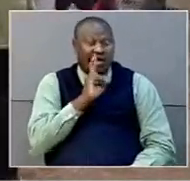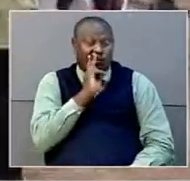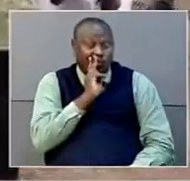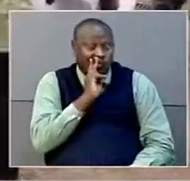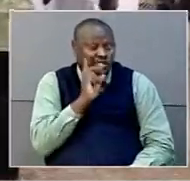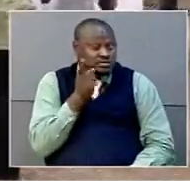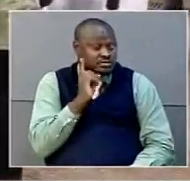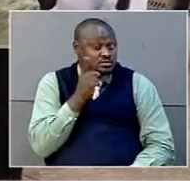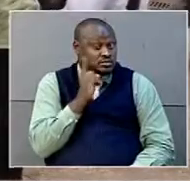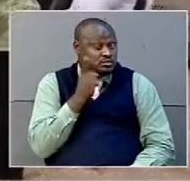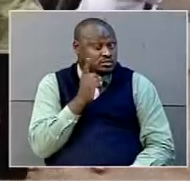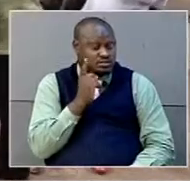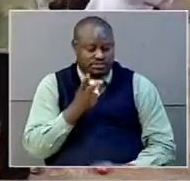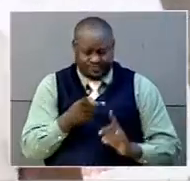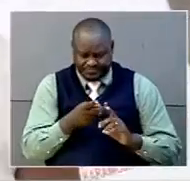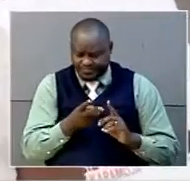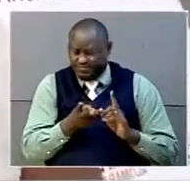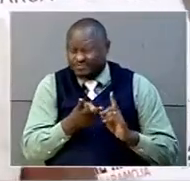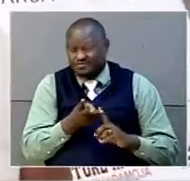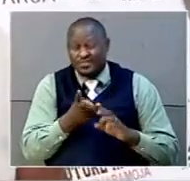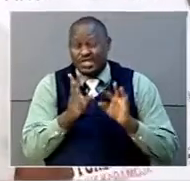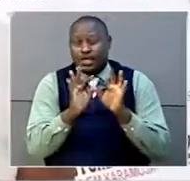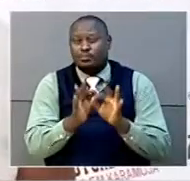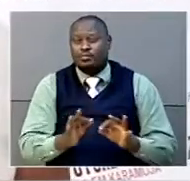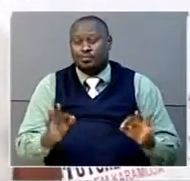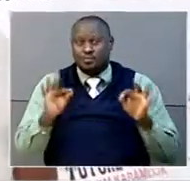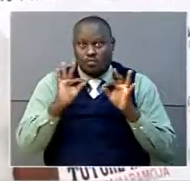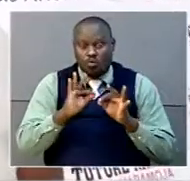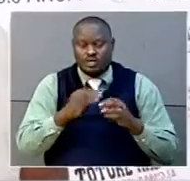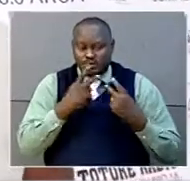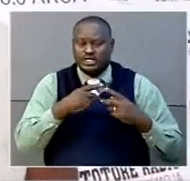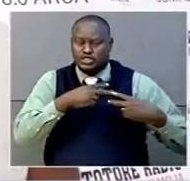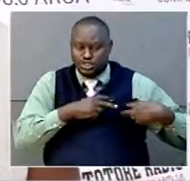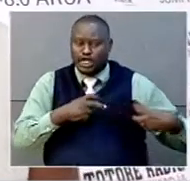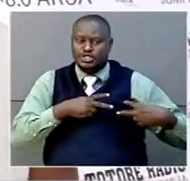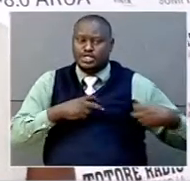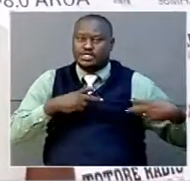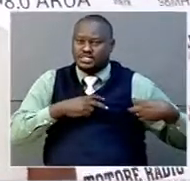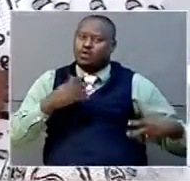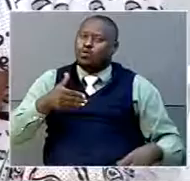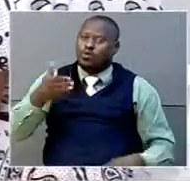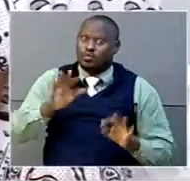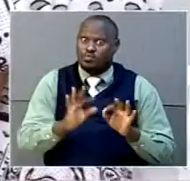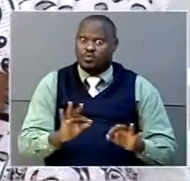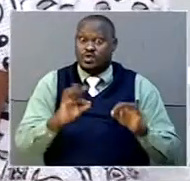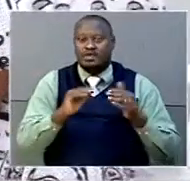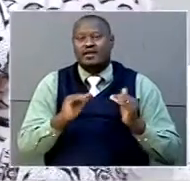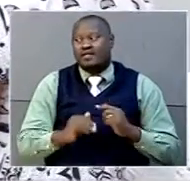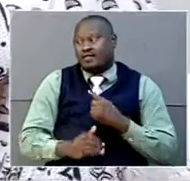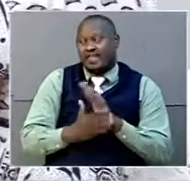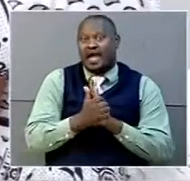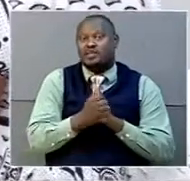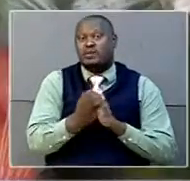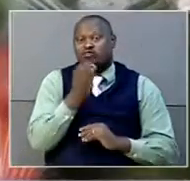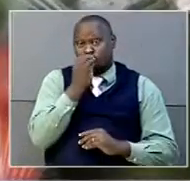and then also ensuring that we are doing our routine checks basically. Musoga, a nutritionist, says